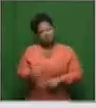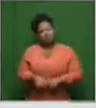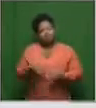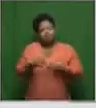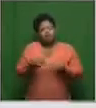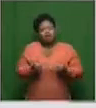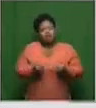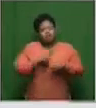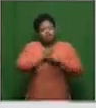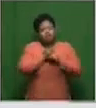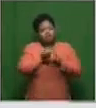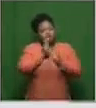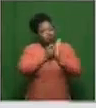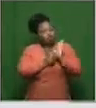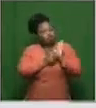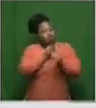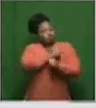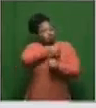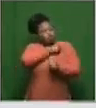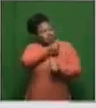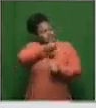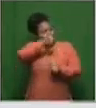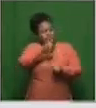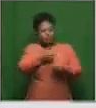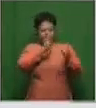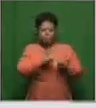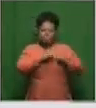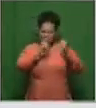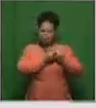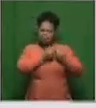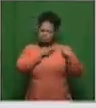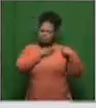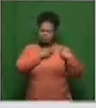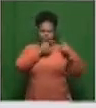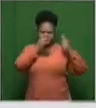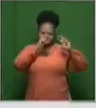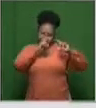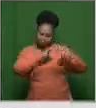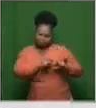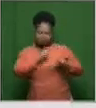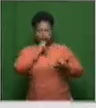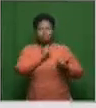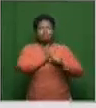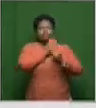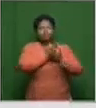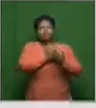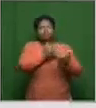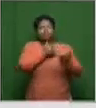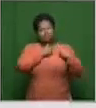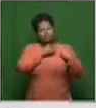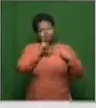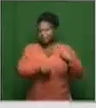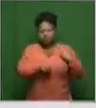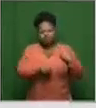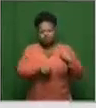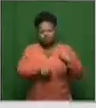Products Regulatory Authority has a special team set up dedicated to do this so we can do it as rapidly as possible. But we're not going